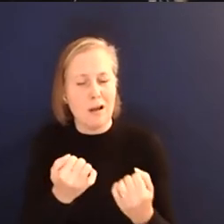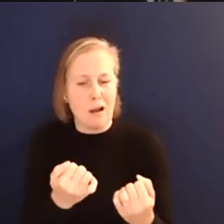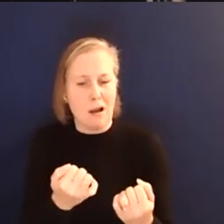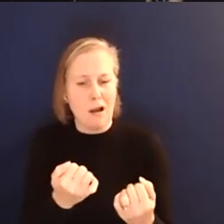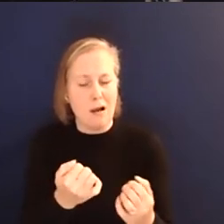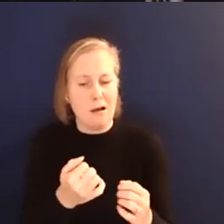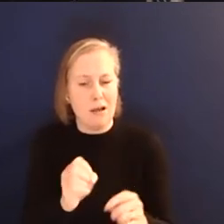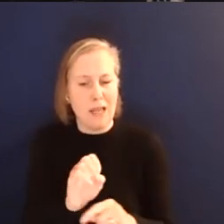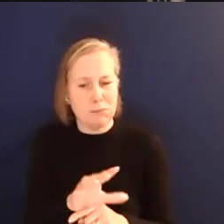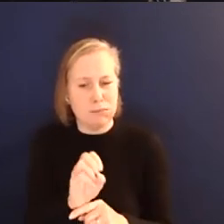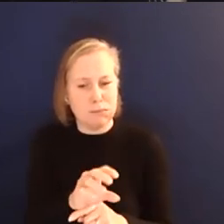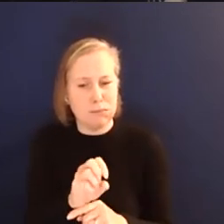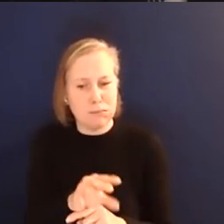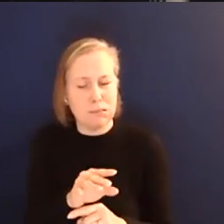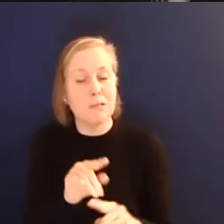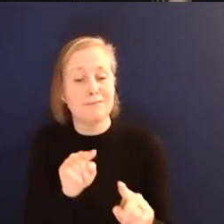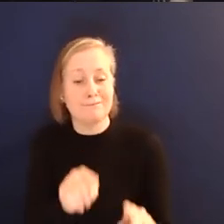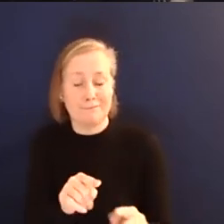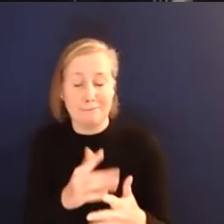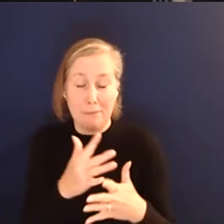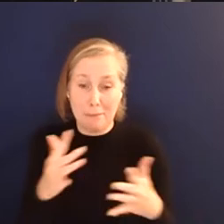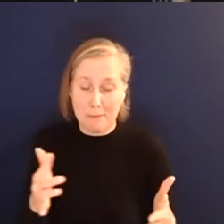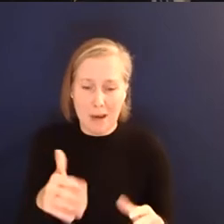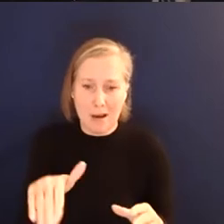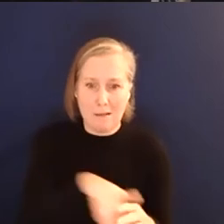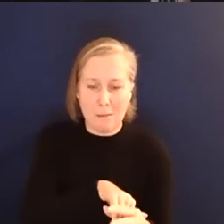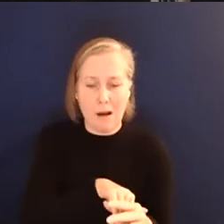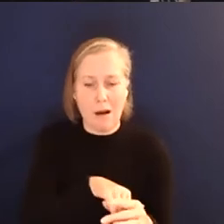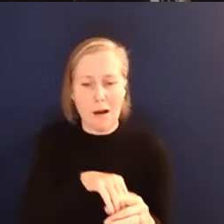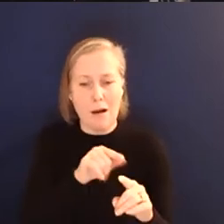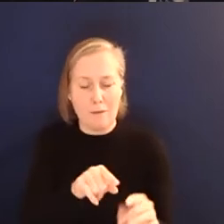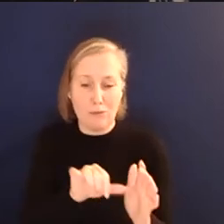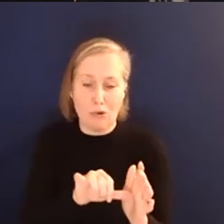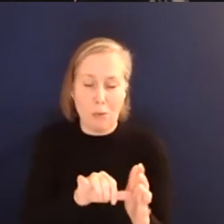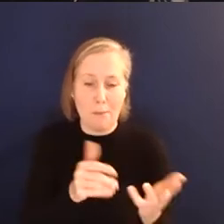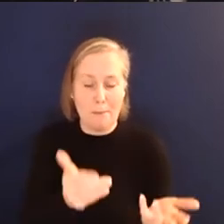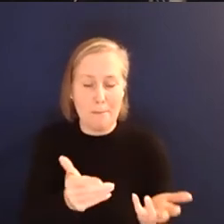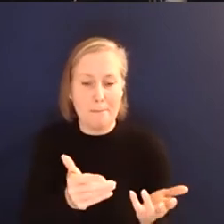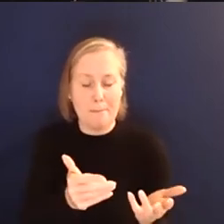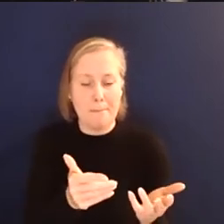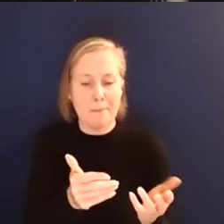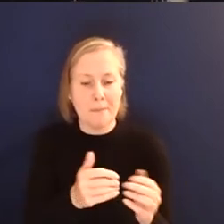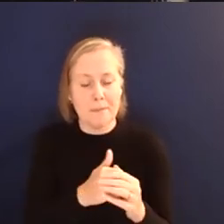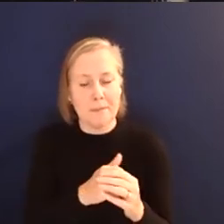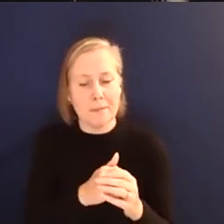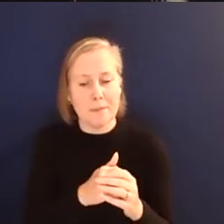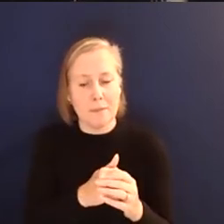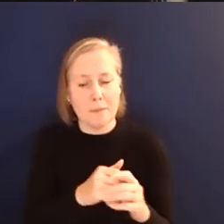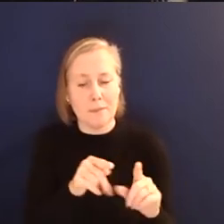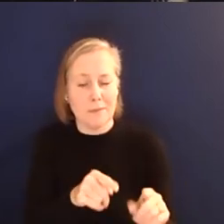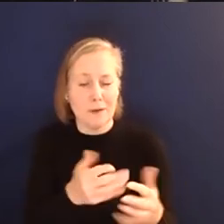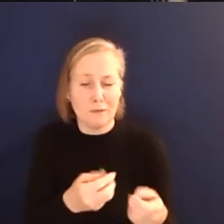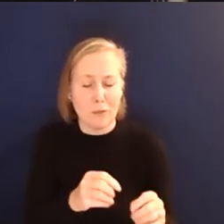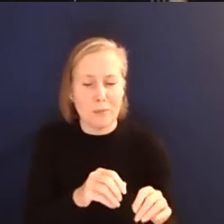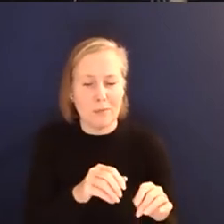So that is a huge part of the problem. And from the very beginning